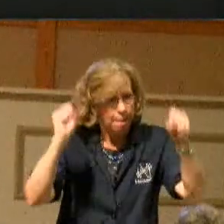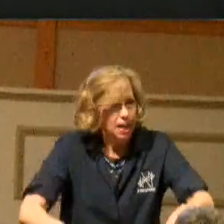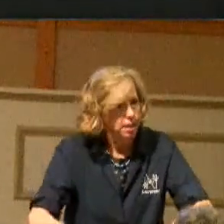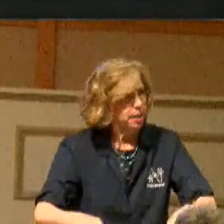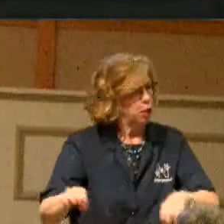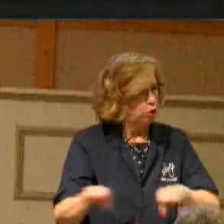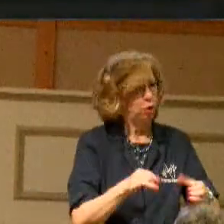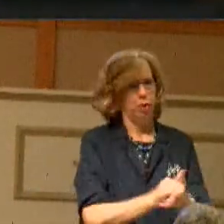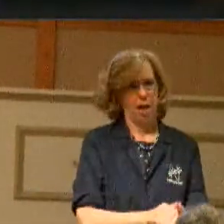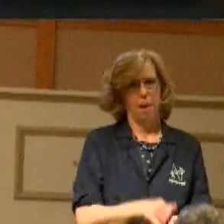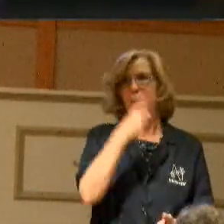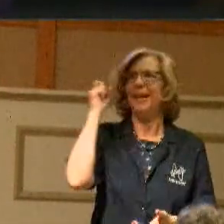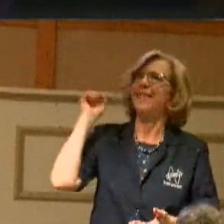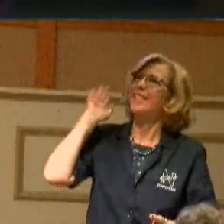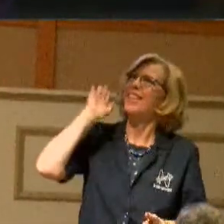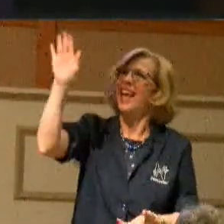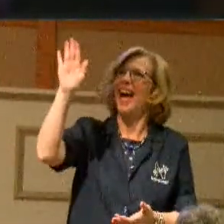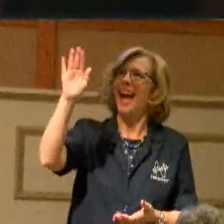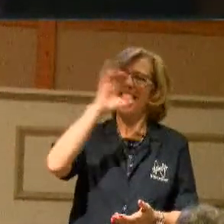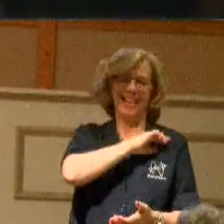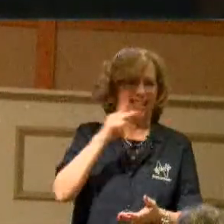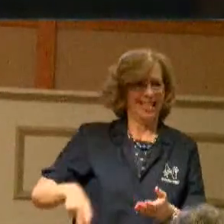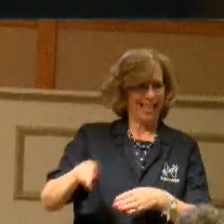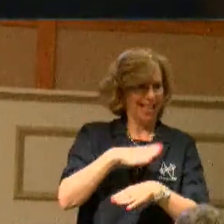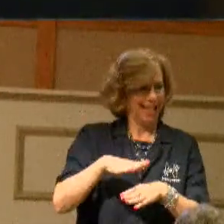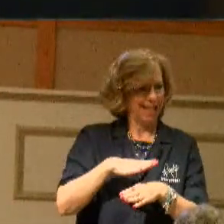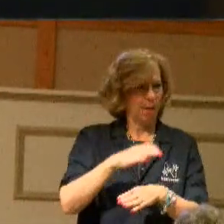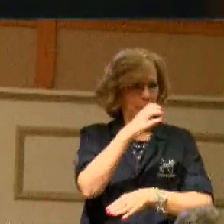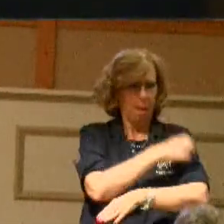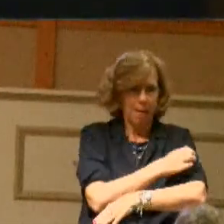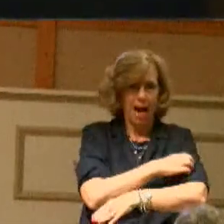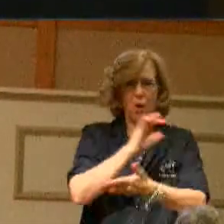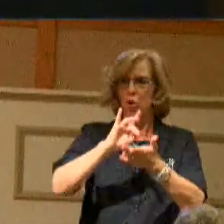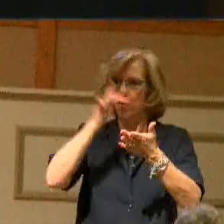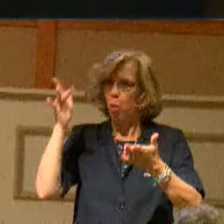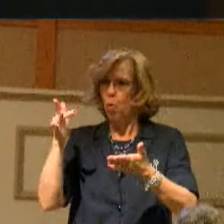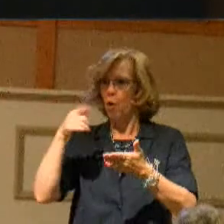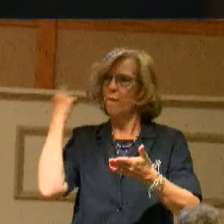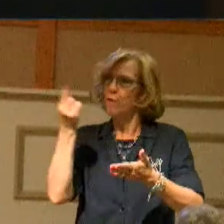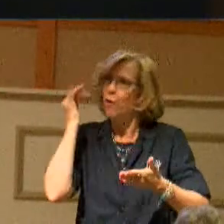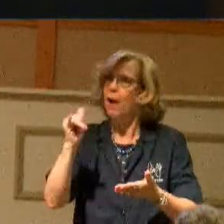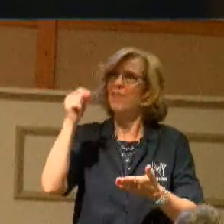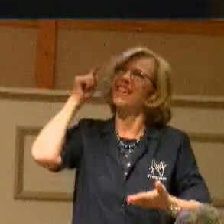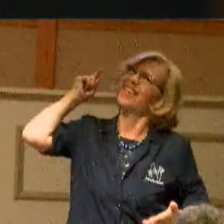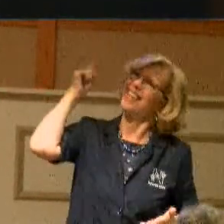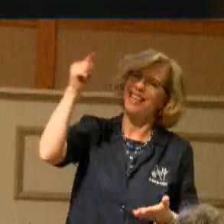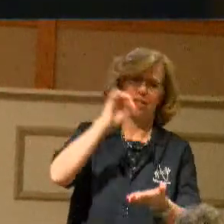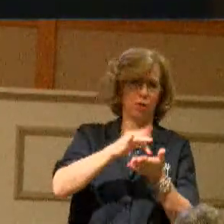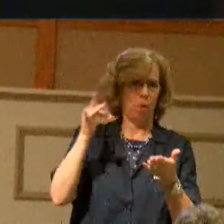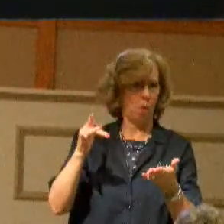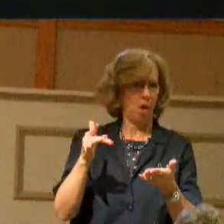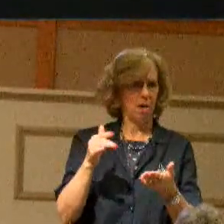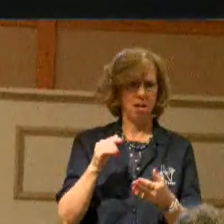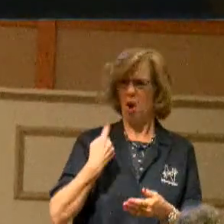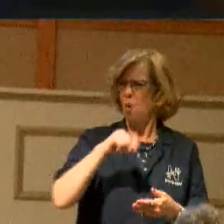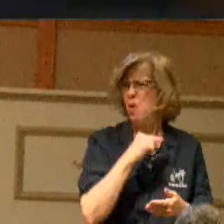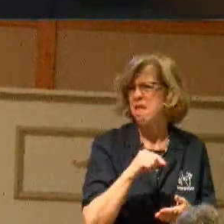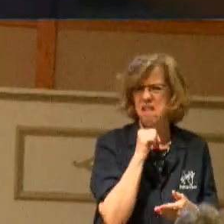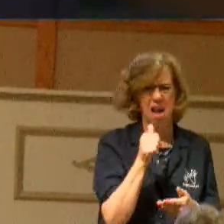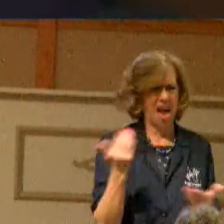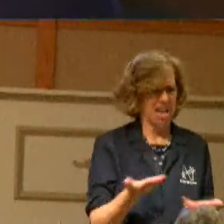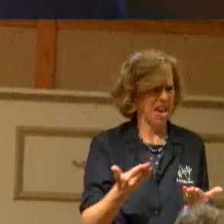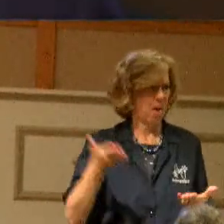For thine is the kingdom and the power and the glory forever. It's His glory. We're not patting each other on the back.